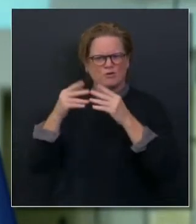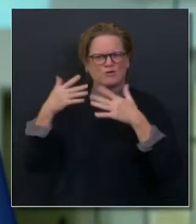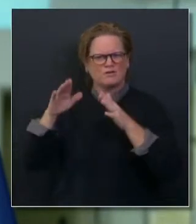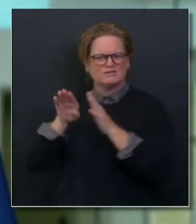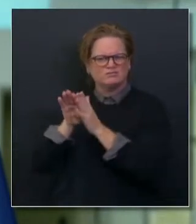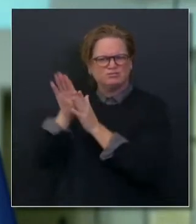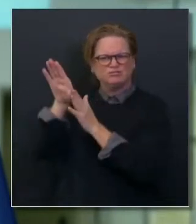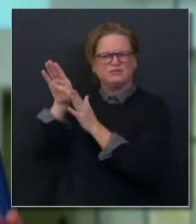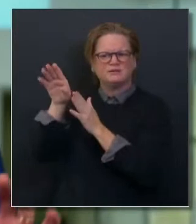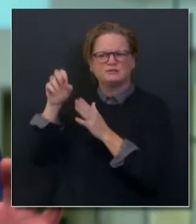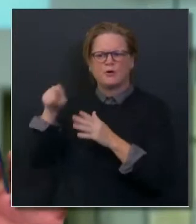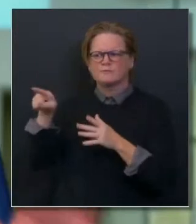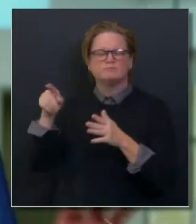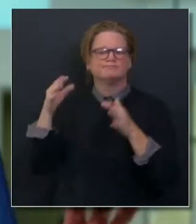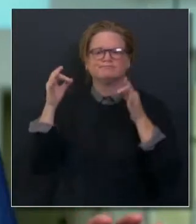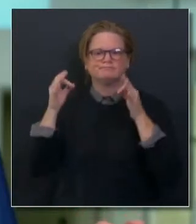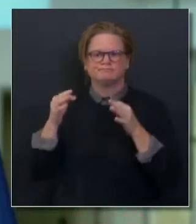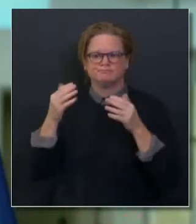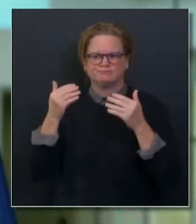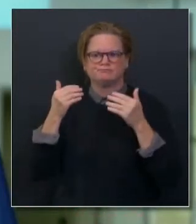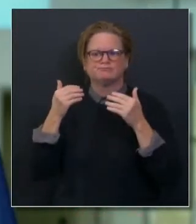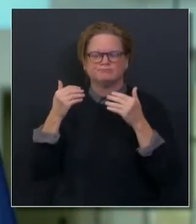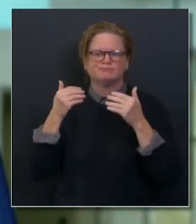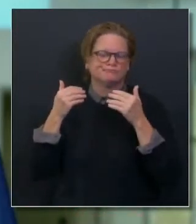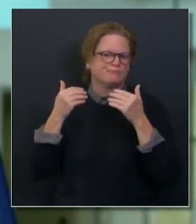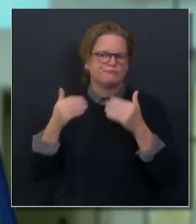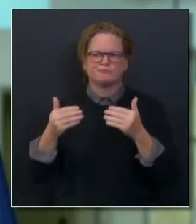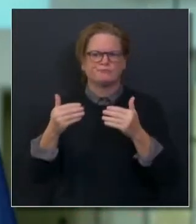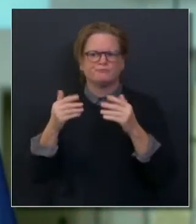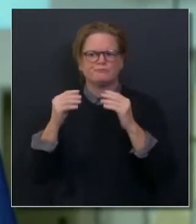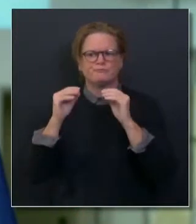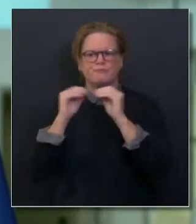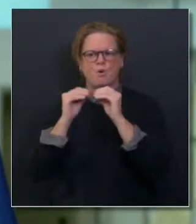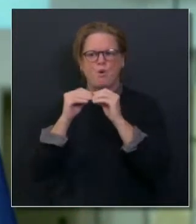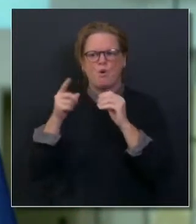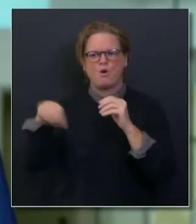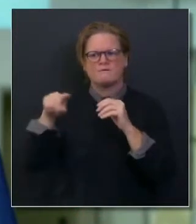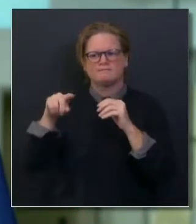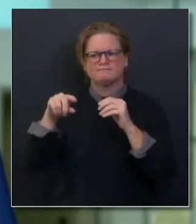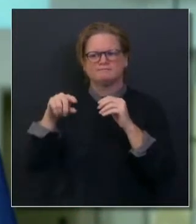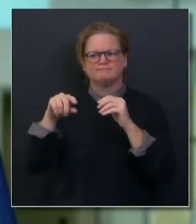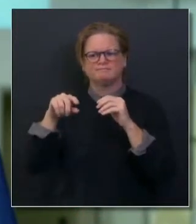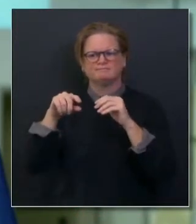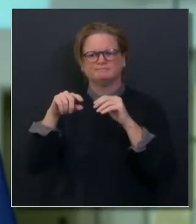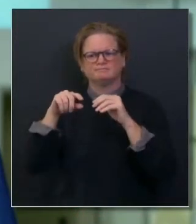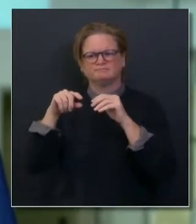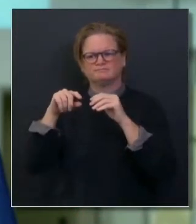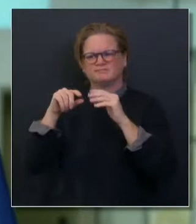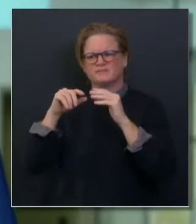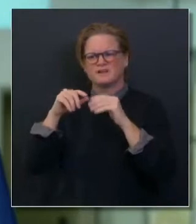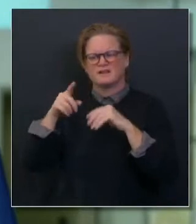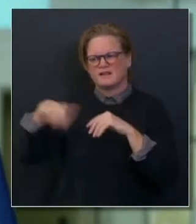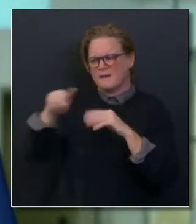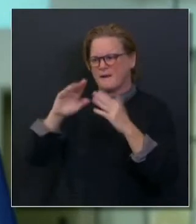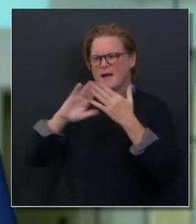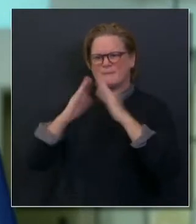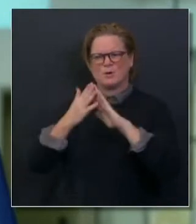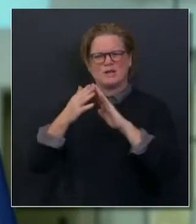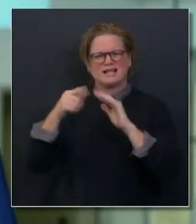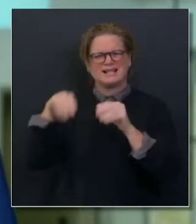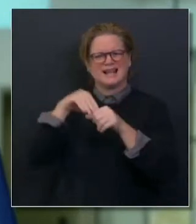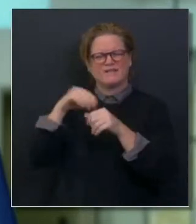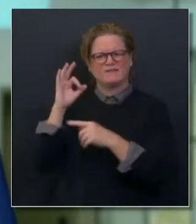into contact with, where this seemed to be about somebody else or about them. All of a sudden, now, increasingly,